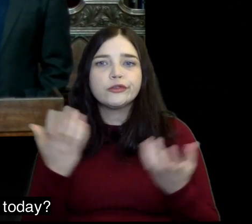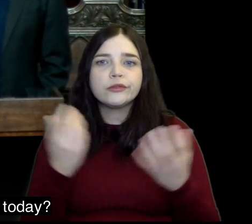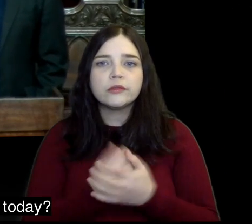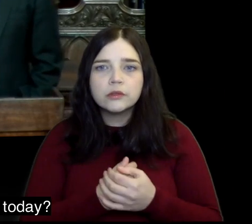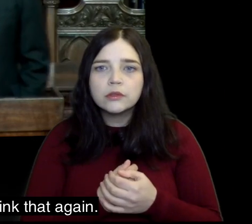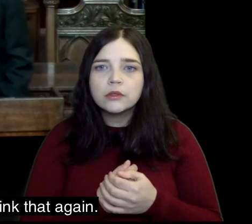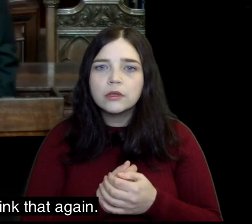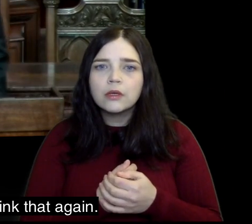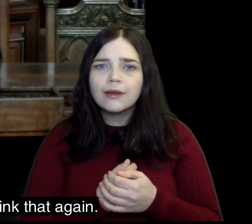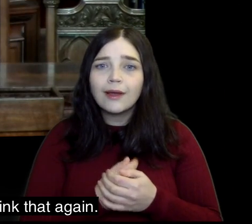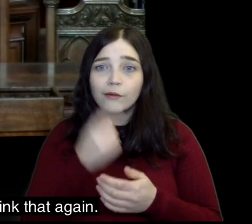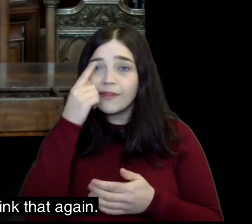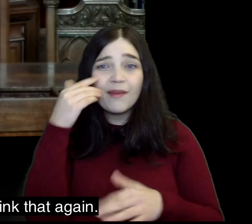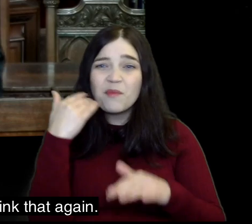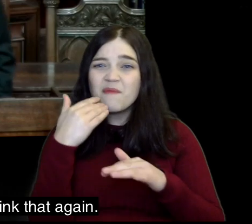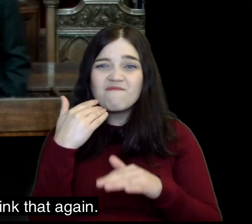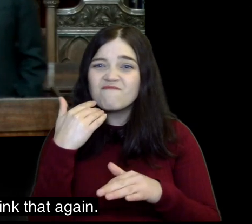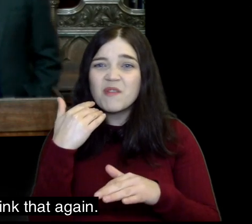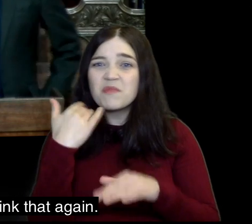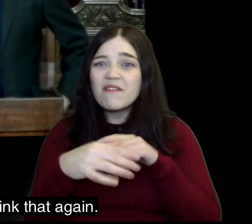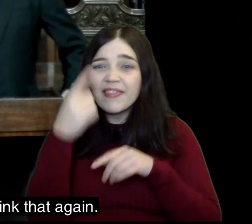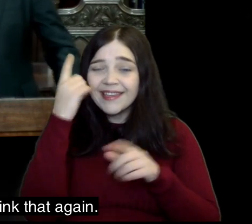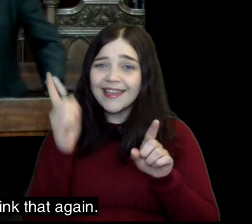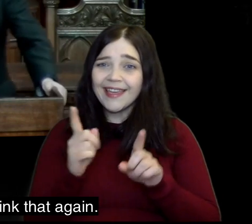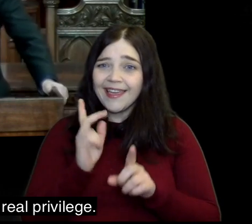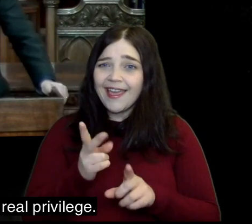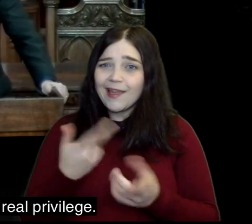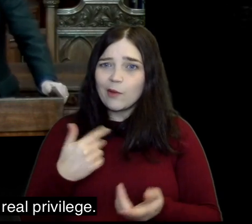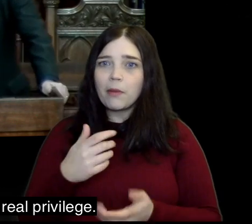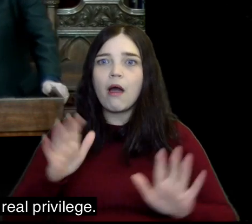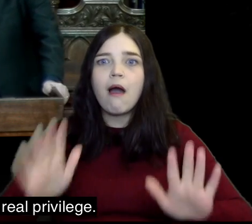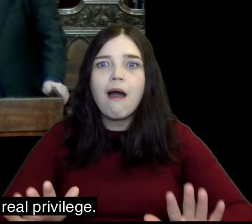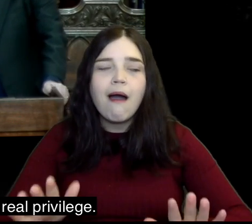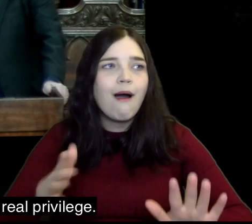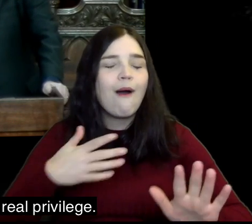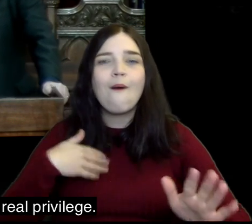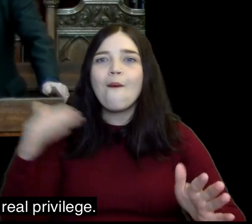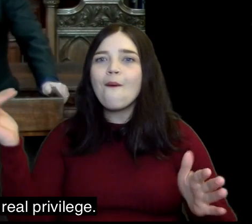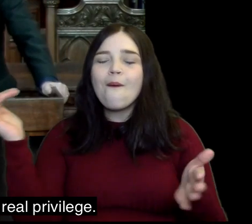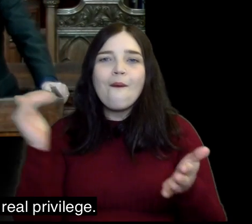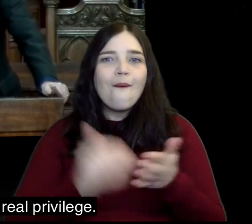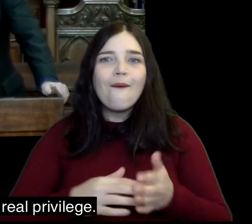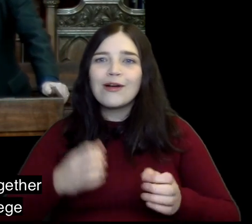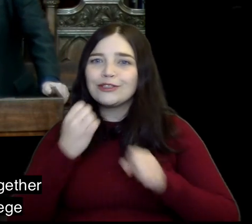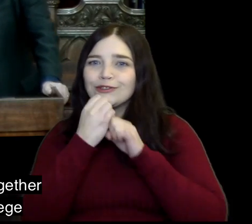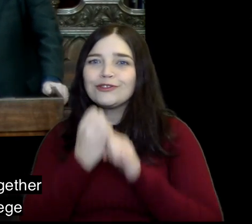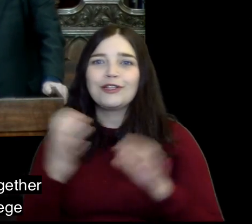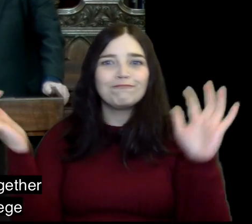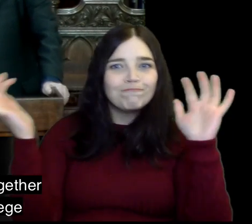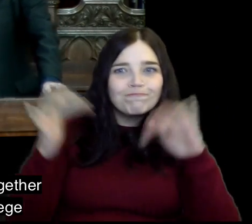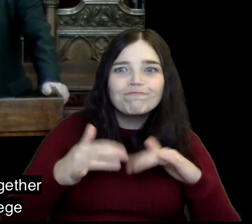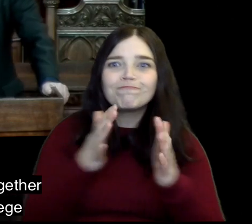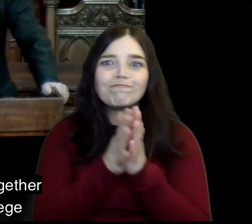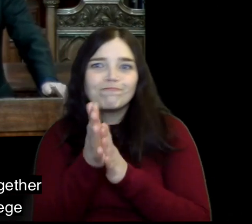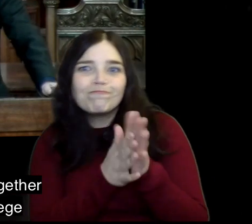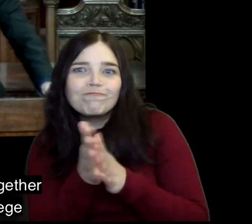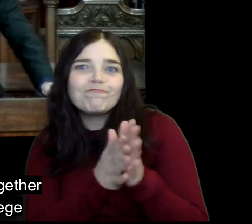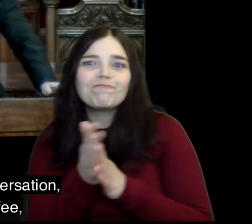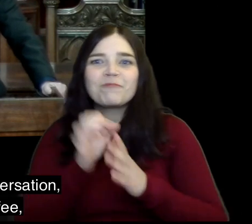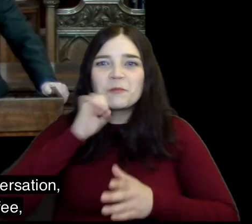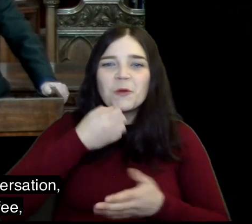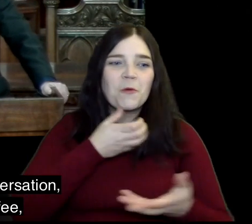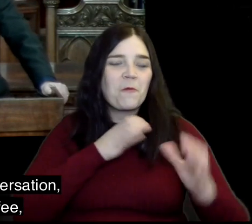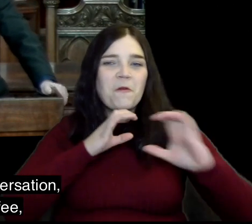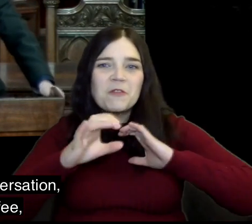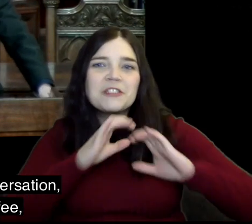church and gather together and thought it's church today I don't think we'll ever think that again we will be aware of the real privilege it